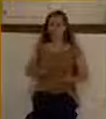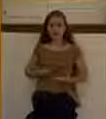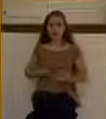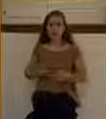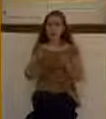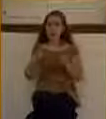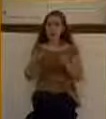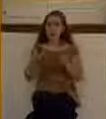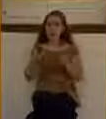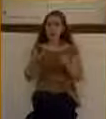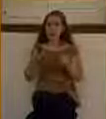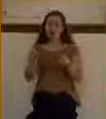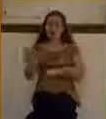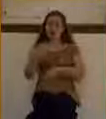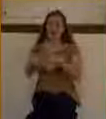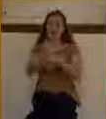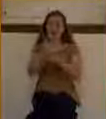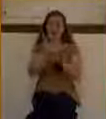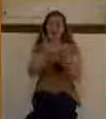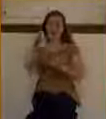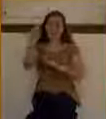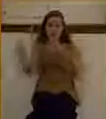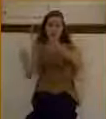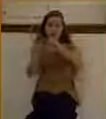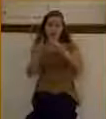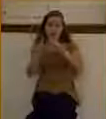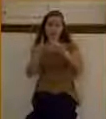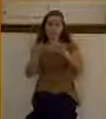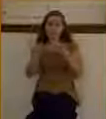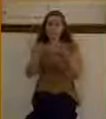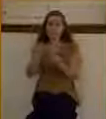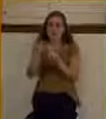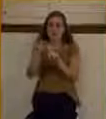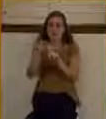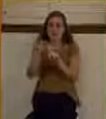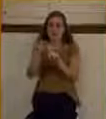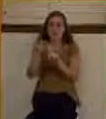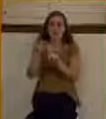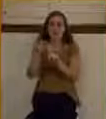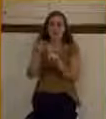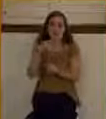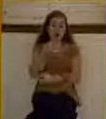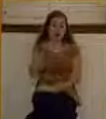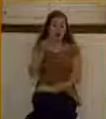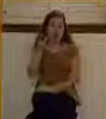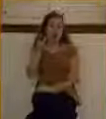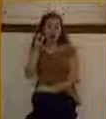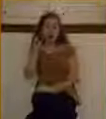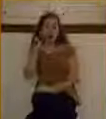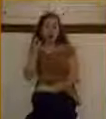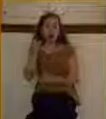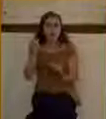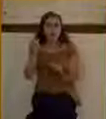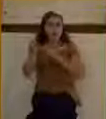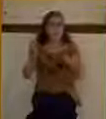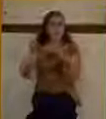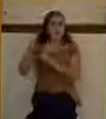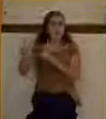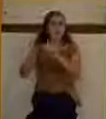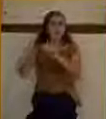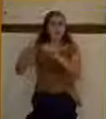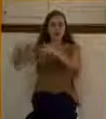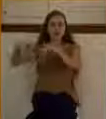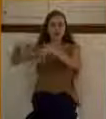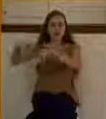this day would be different because Jesus was passing by. Bartimaeus heard with his ears a large crowd that was coming by.